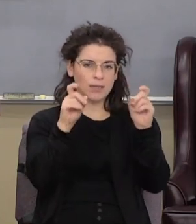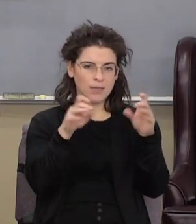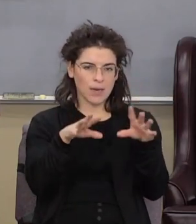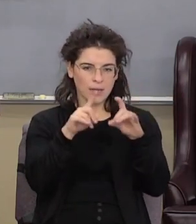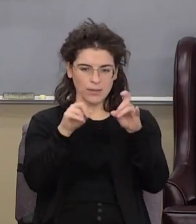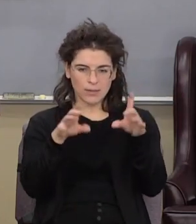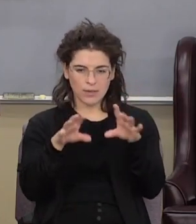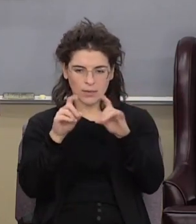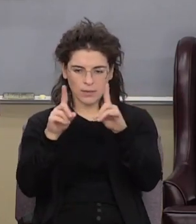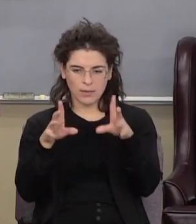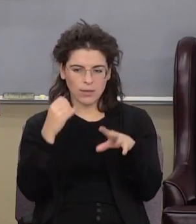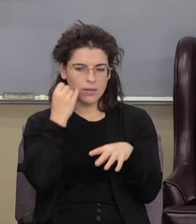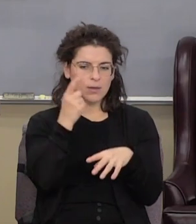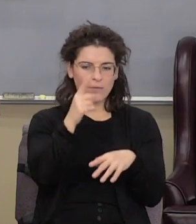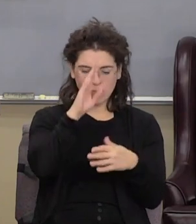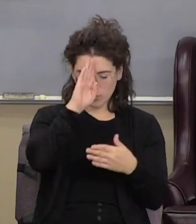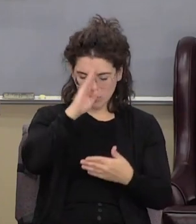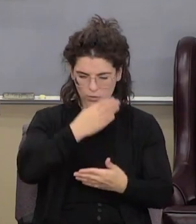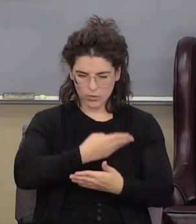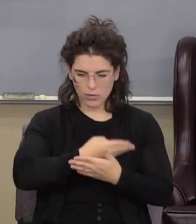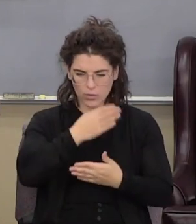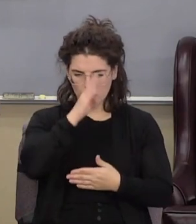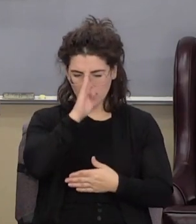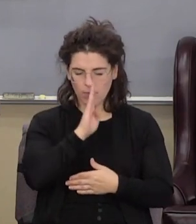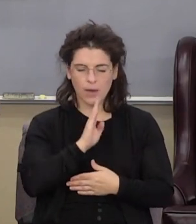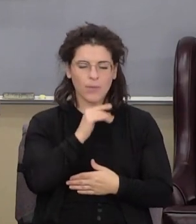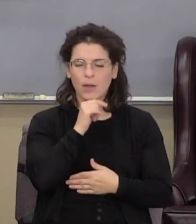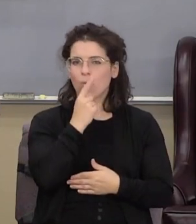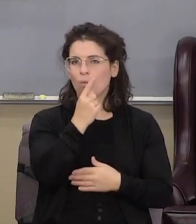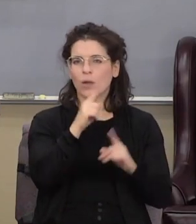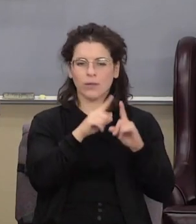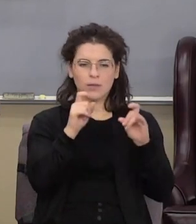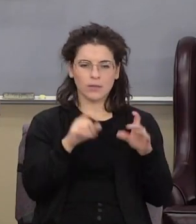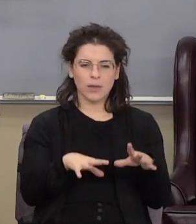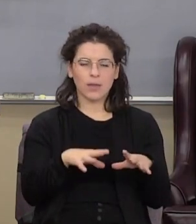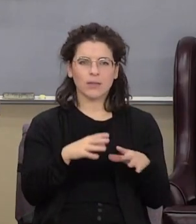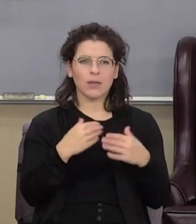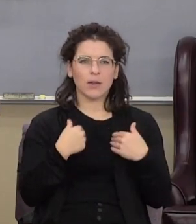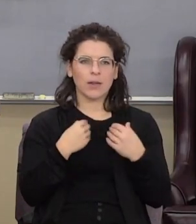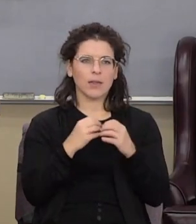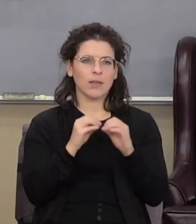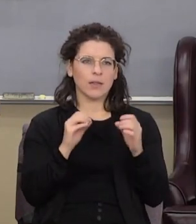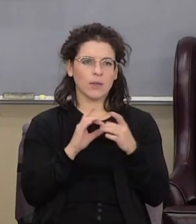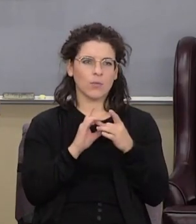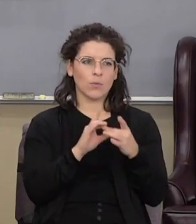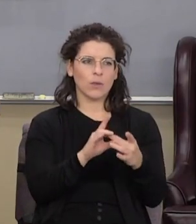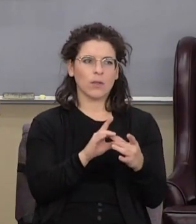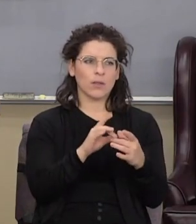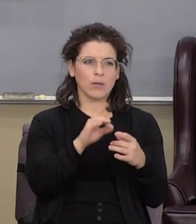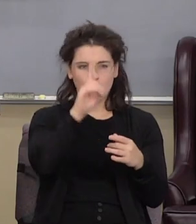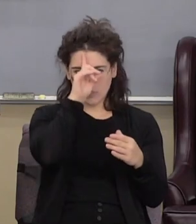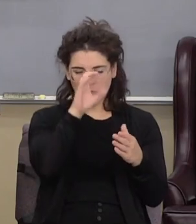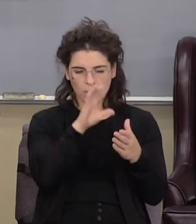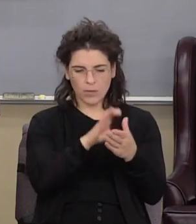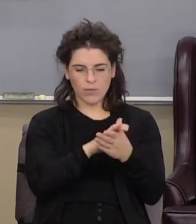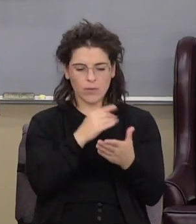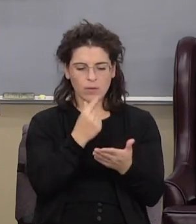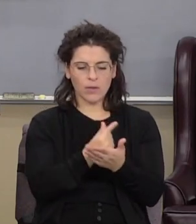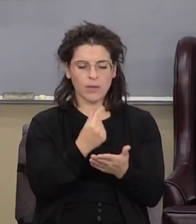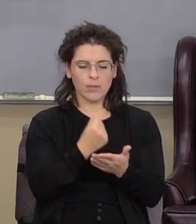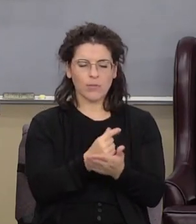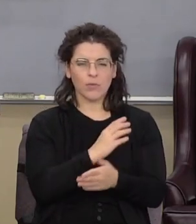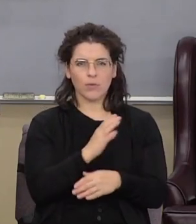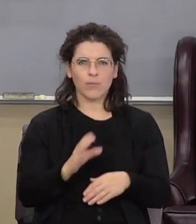you're a son of God or not not one of the tests if you're saved and I had anything to do with believing in the gospel of Jesus Christ not